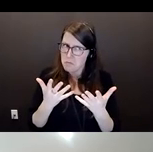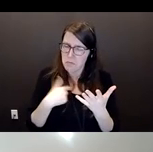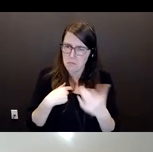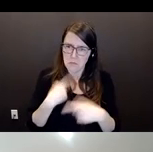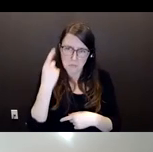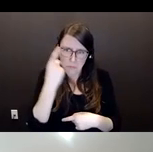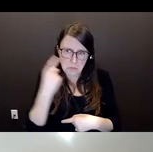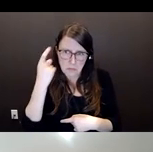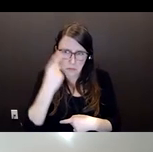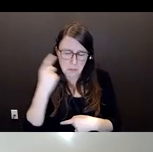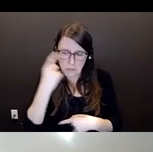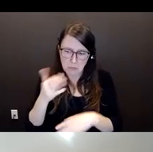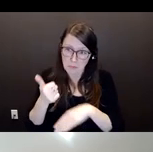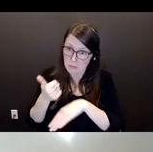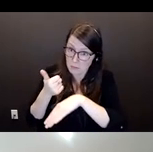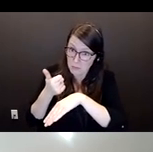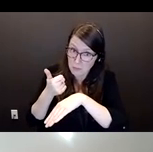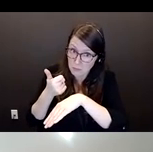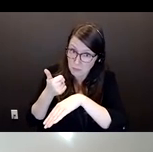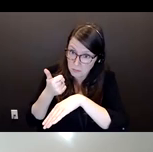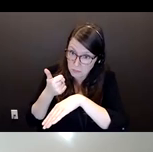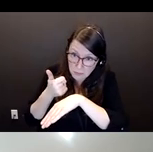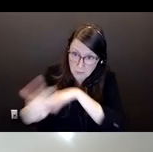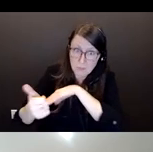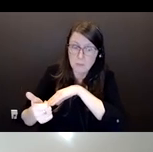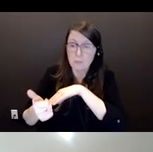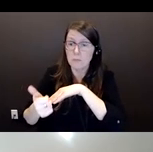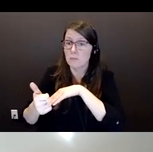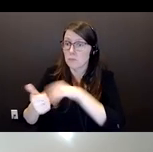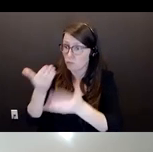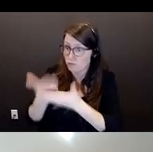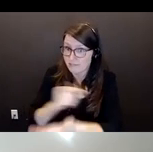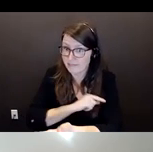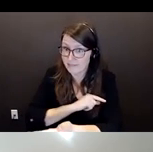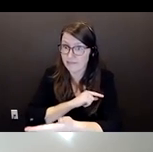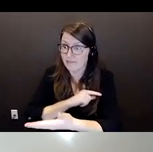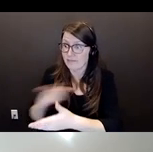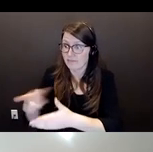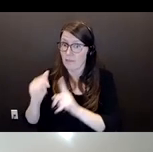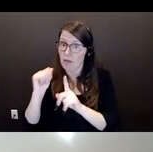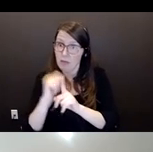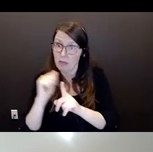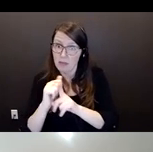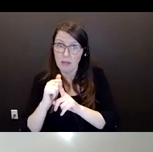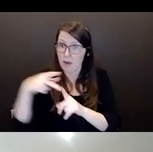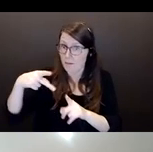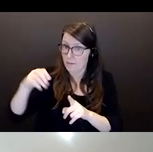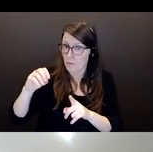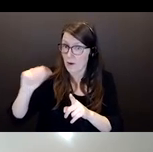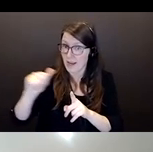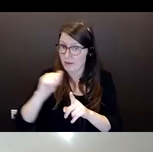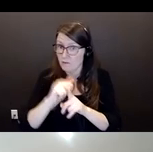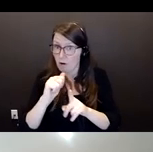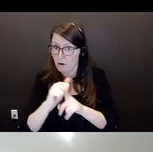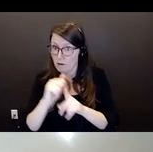uh, POA fraud and that misuse. Thank you. Um, it's a very challenging, difficult